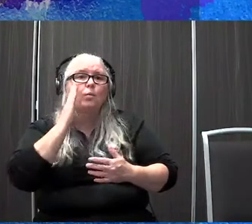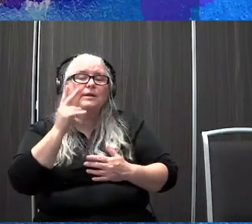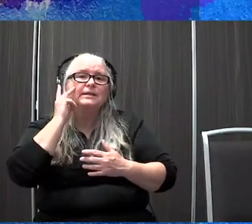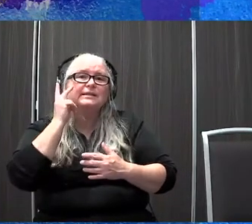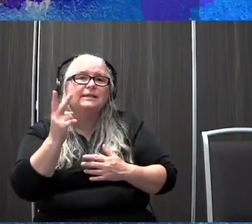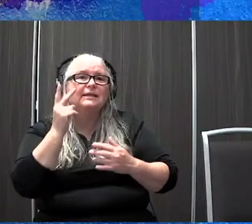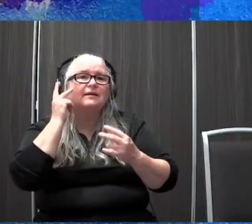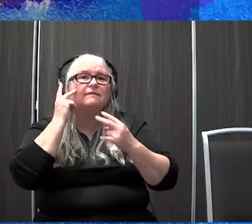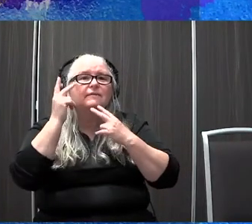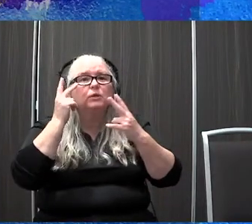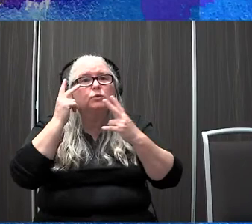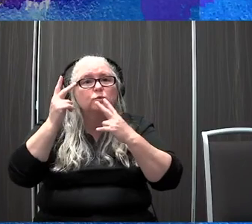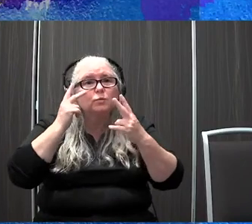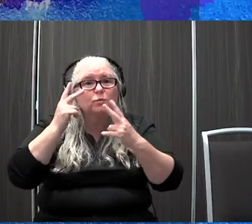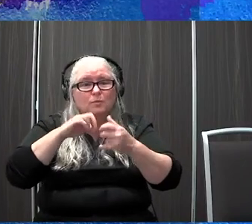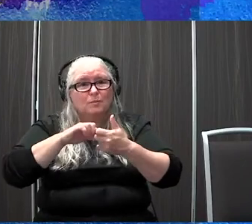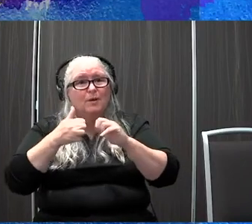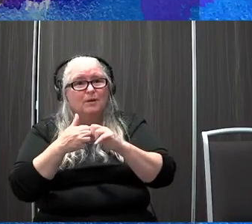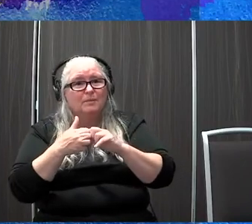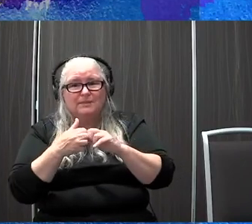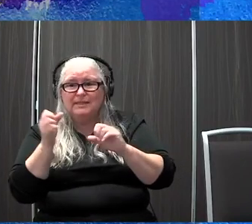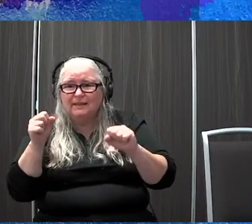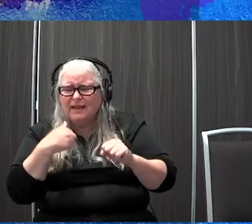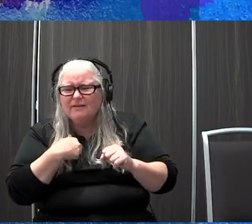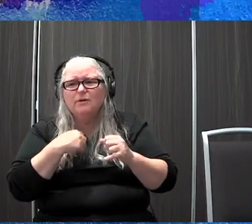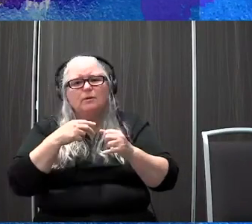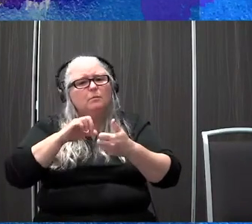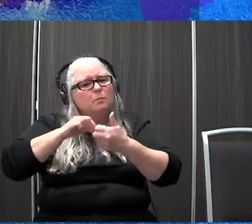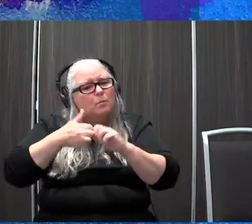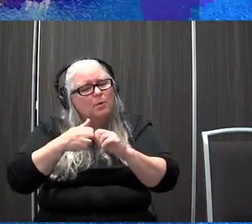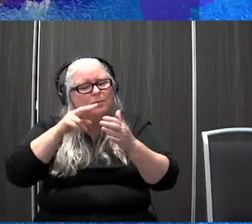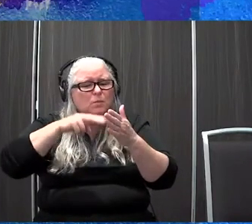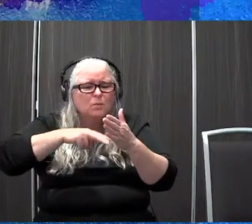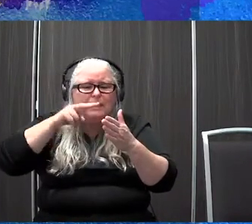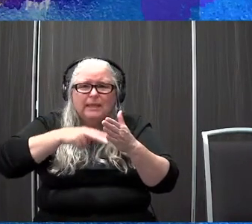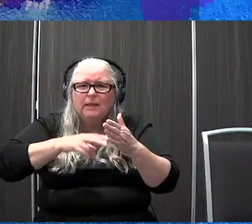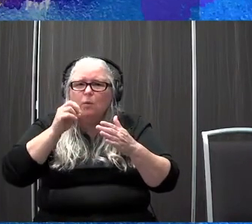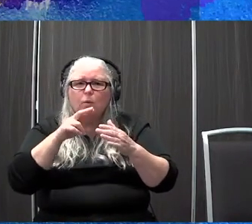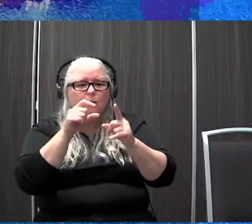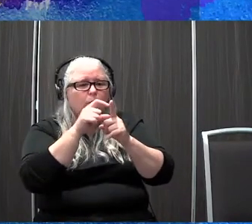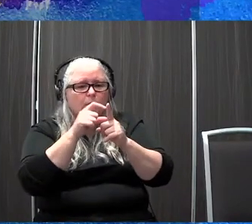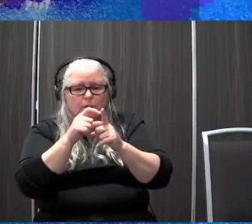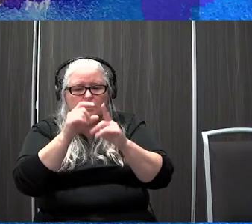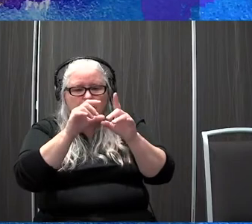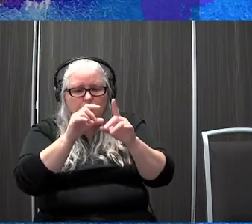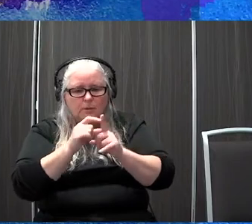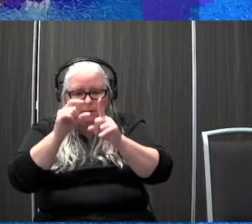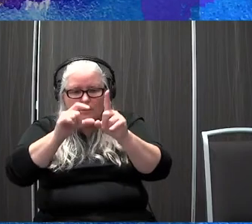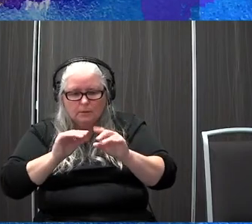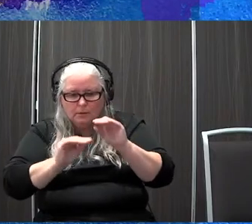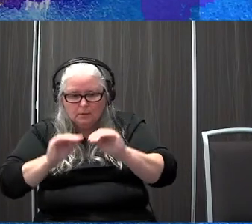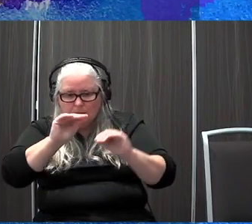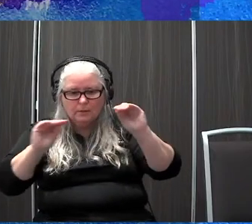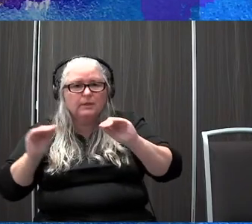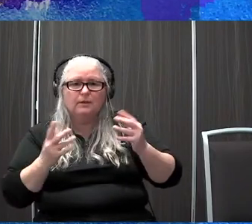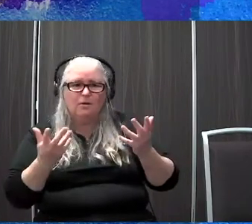our little friends will tell us that they have trouble reading or that the words seem to be jumbly on the page. Or, uh, one of our little guys,